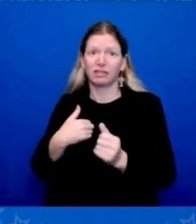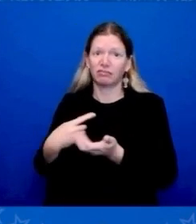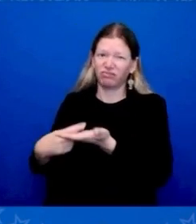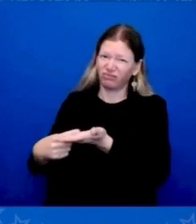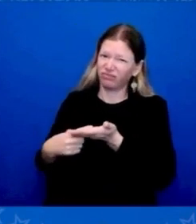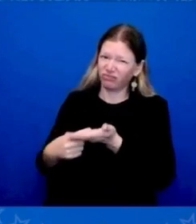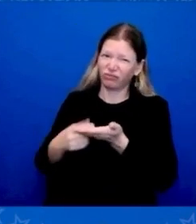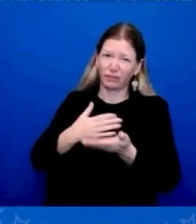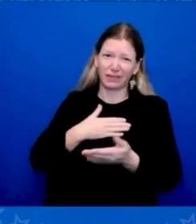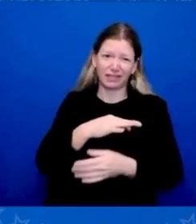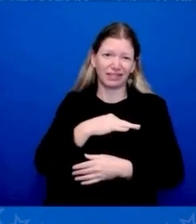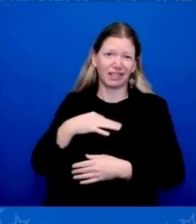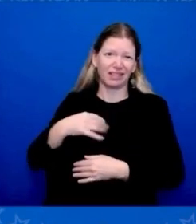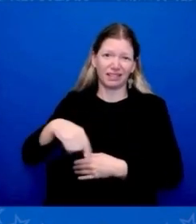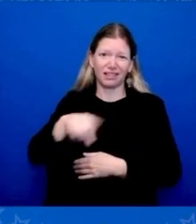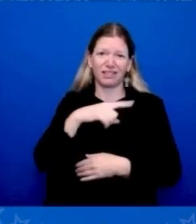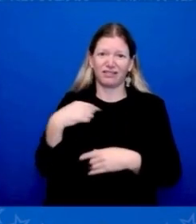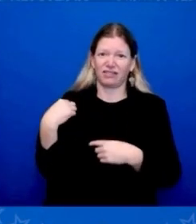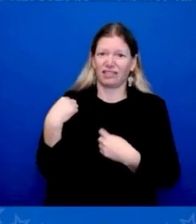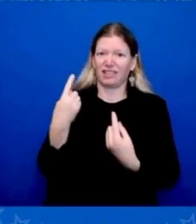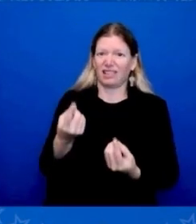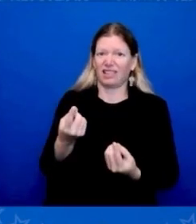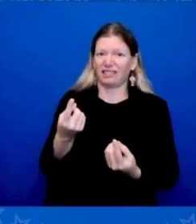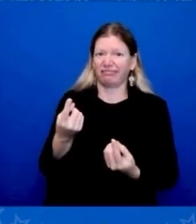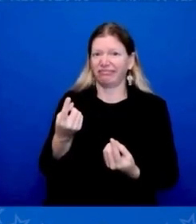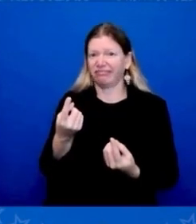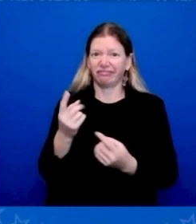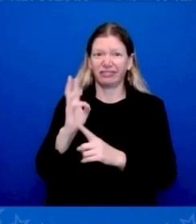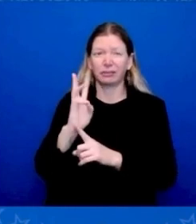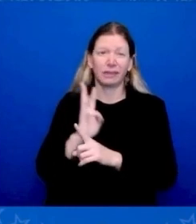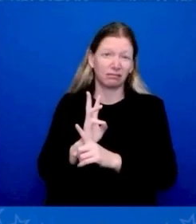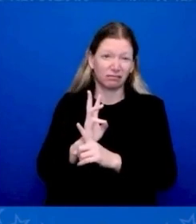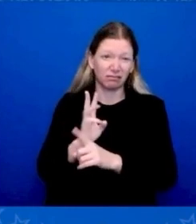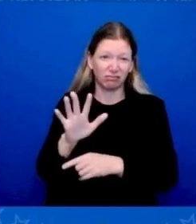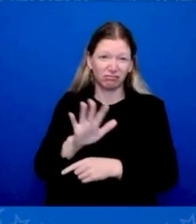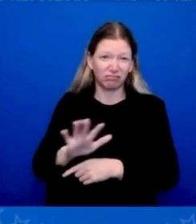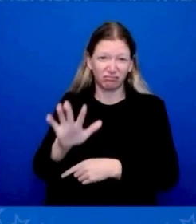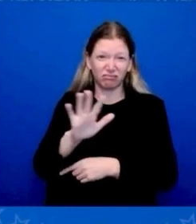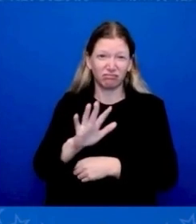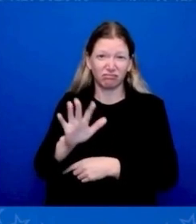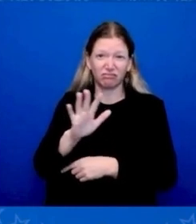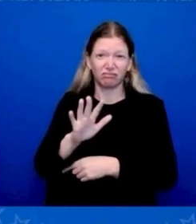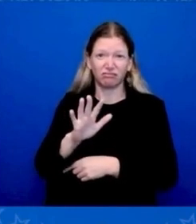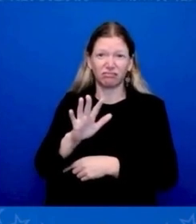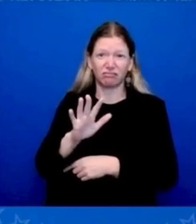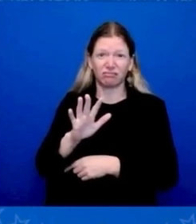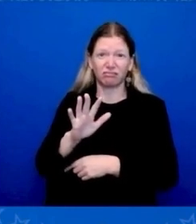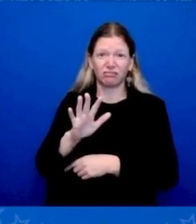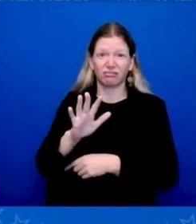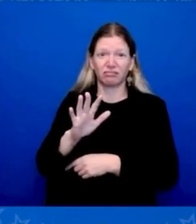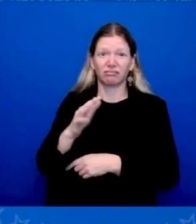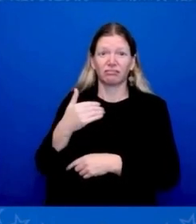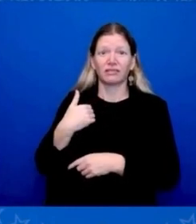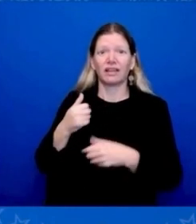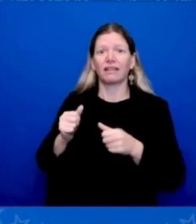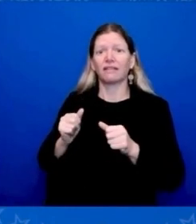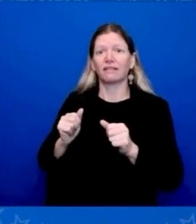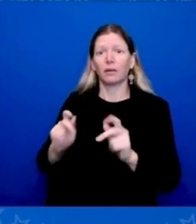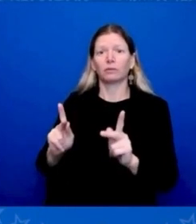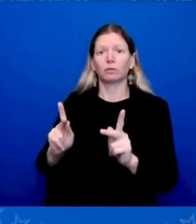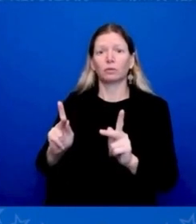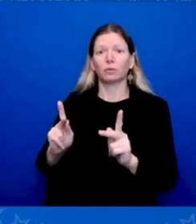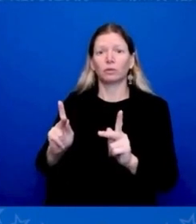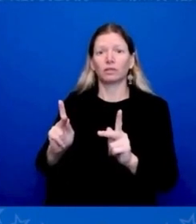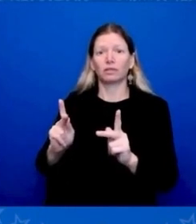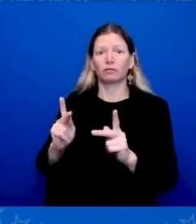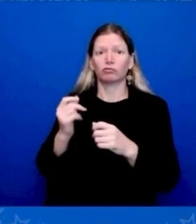I guess, six months, is we have an opportunity to strengthen alliances around